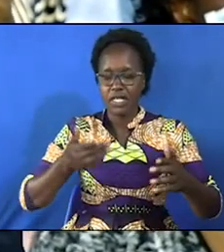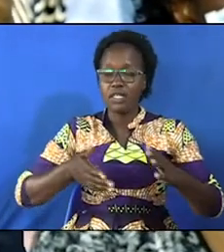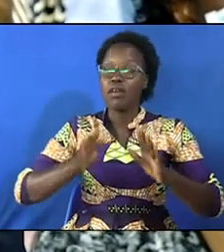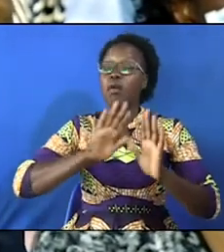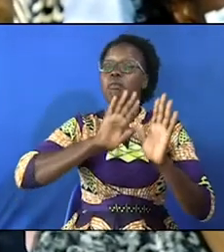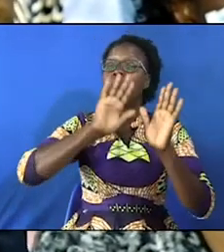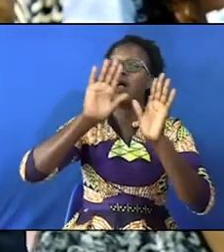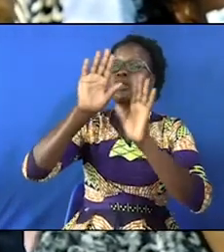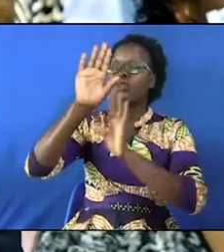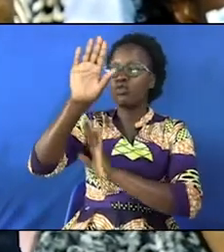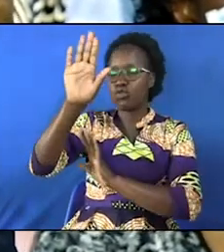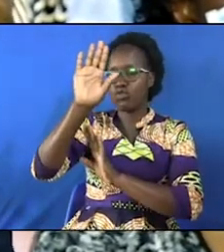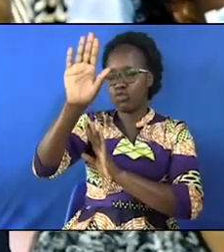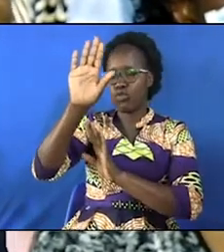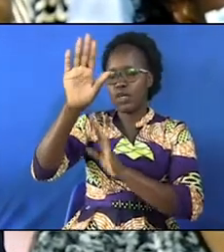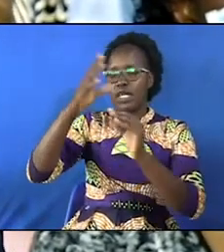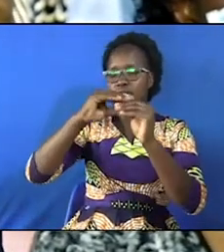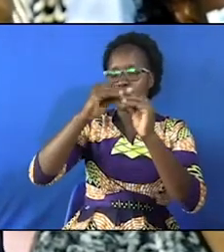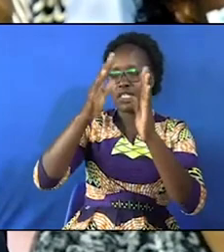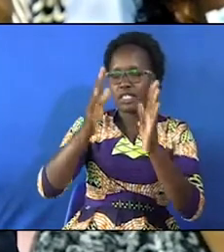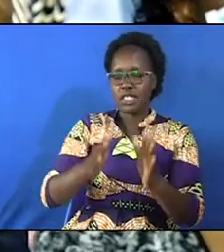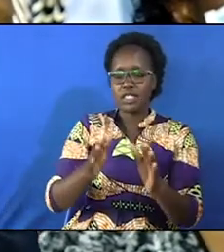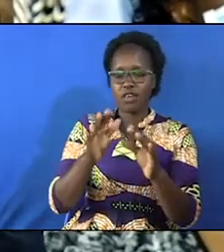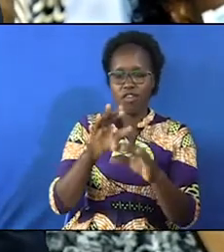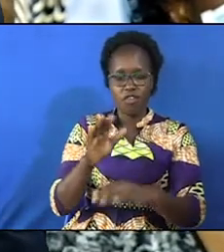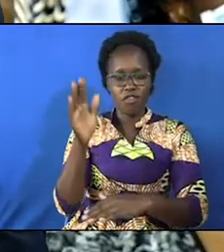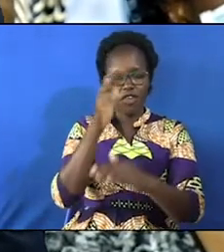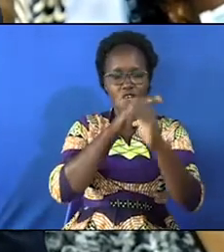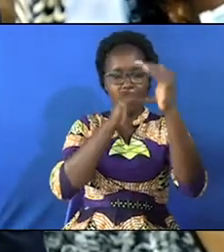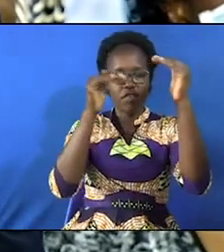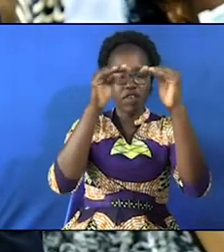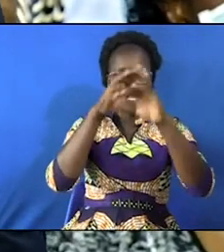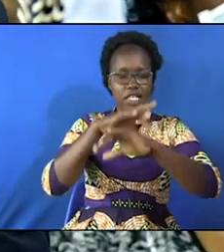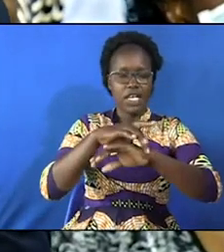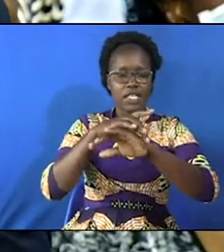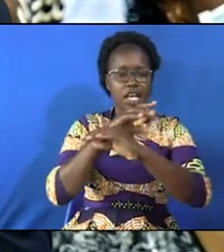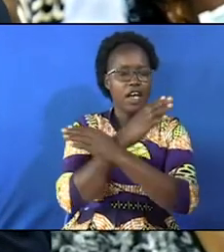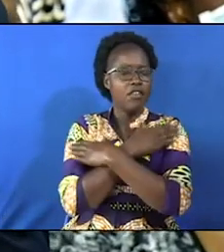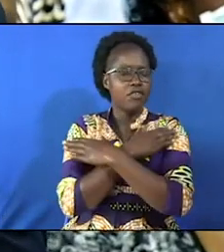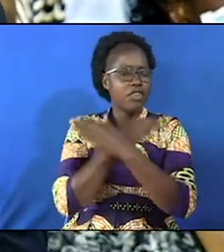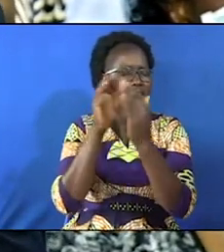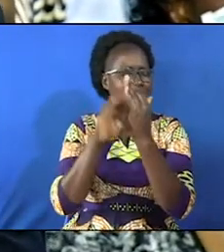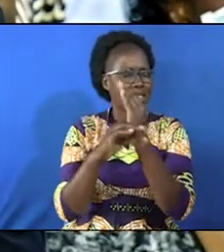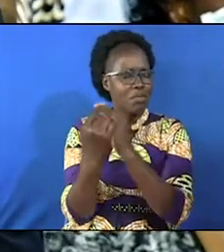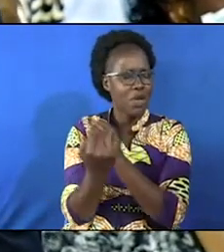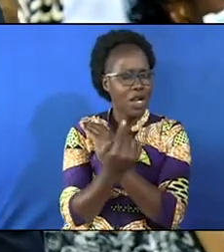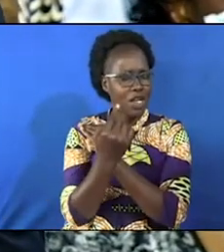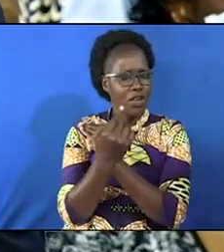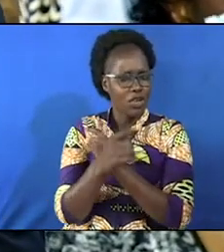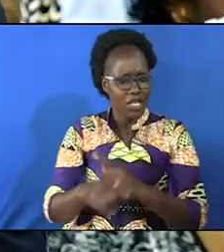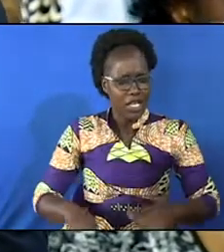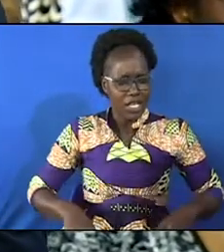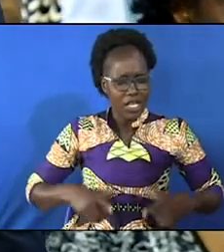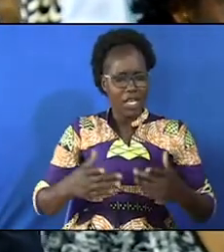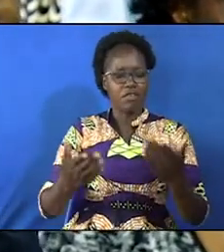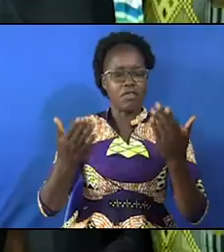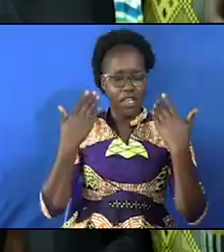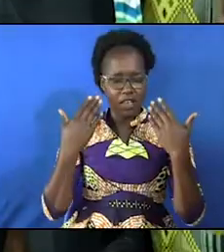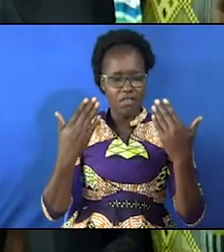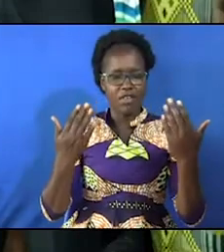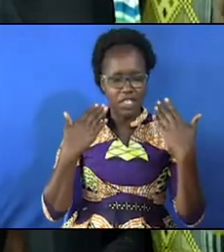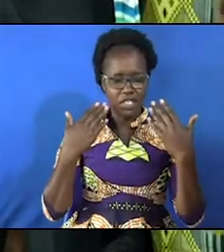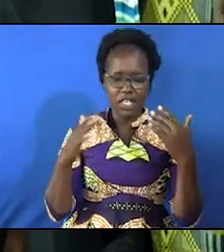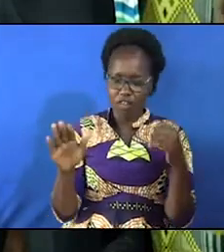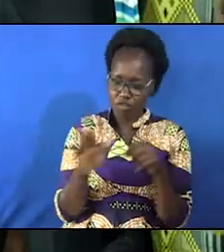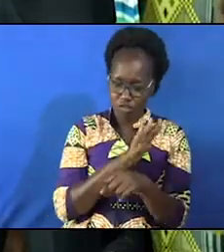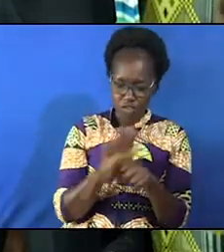come back to you who is the creator of the heaven and the earth in whose friendship alone life is everlasting and life